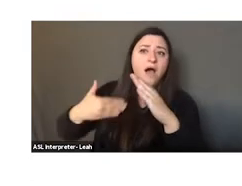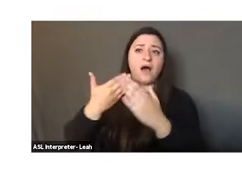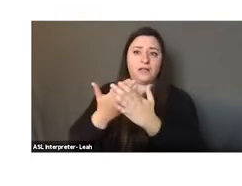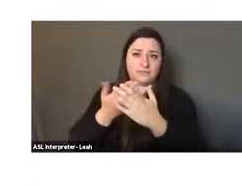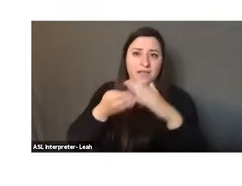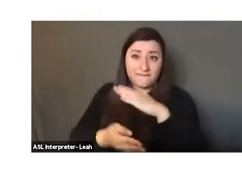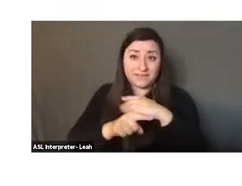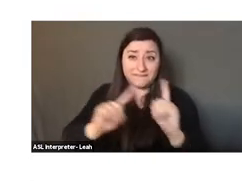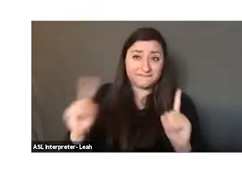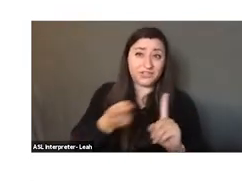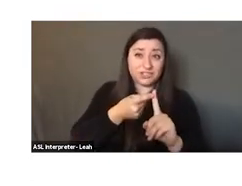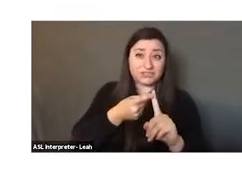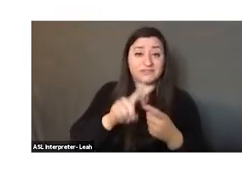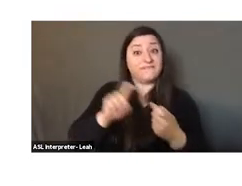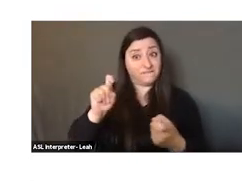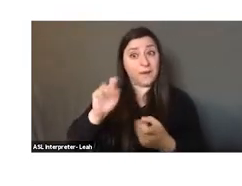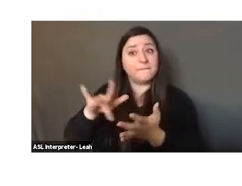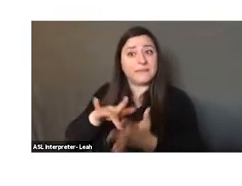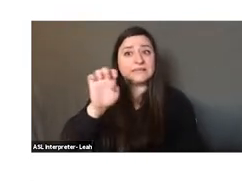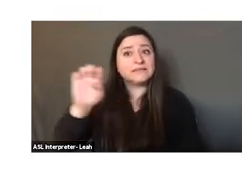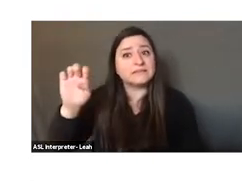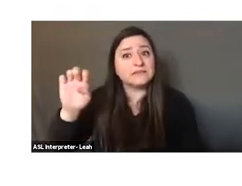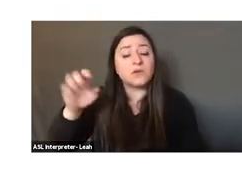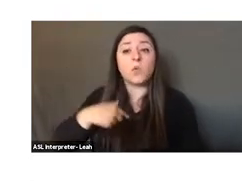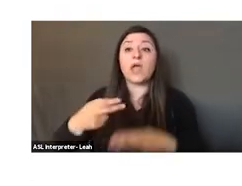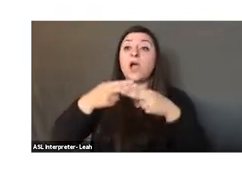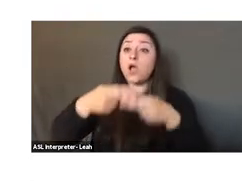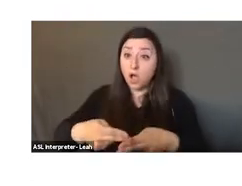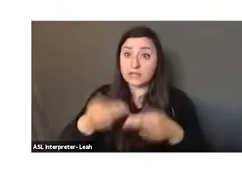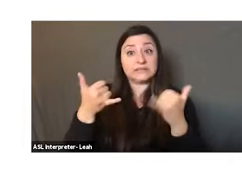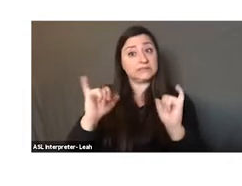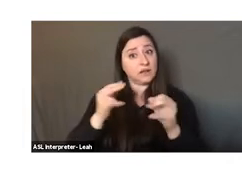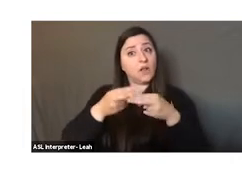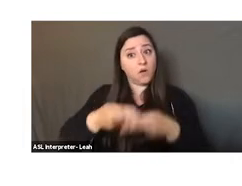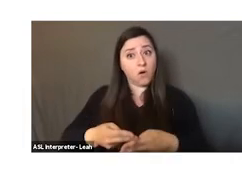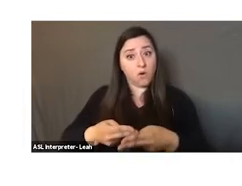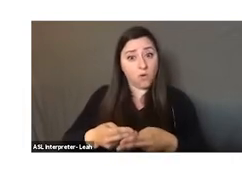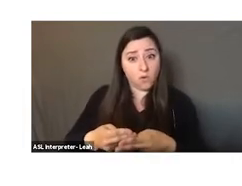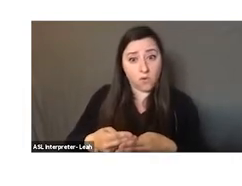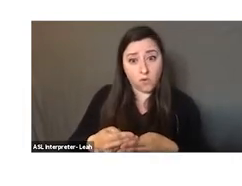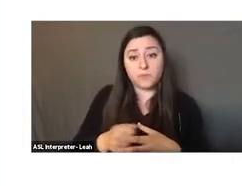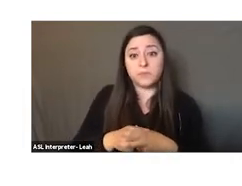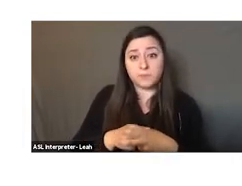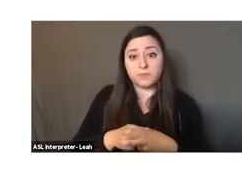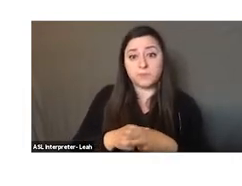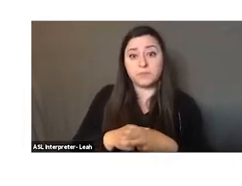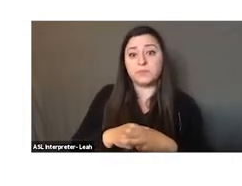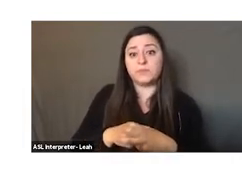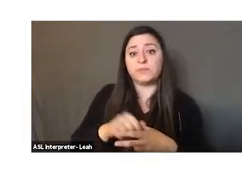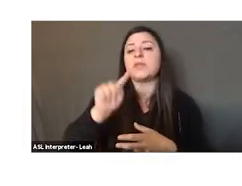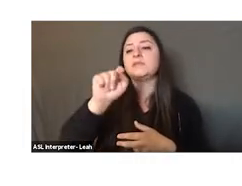comes from the Middle East, from the Swana. We call it, and we still call it, Tanur. Tanur